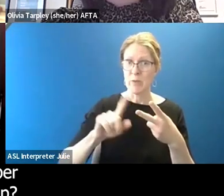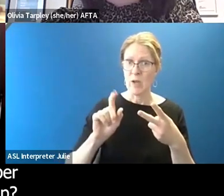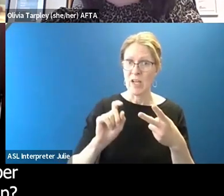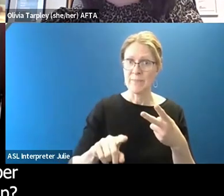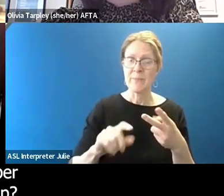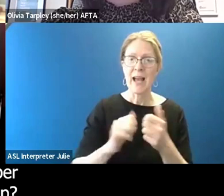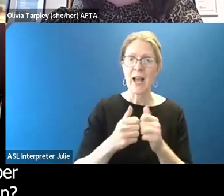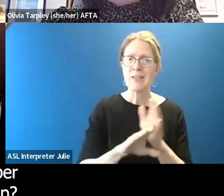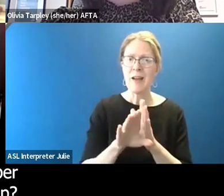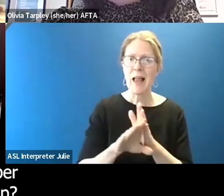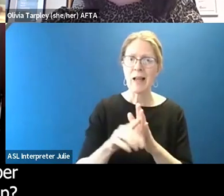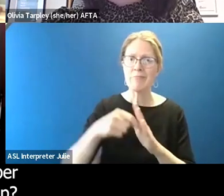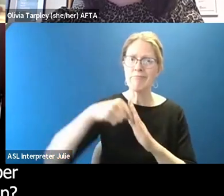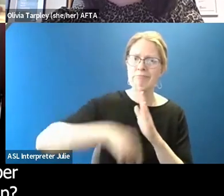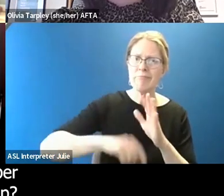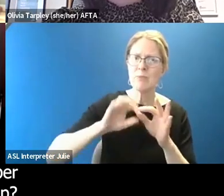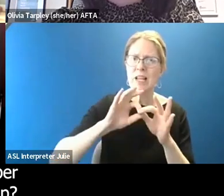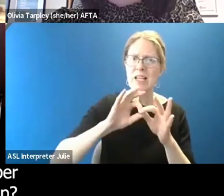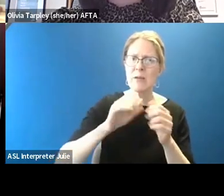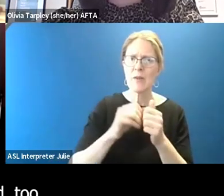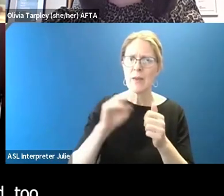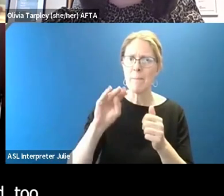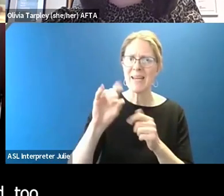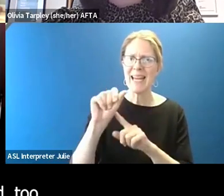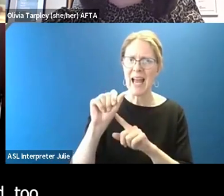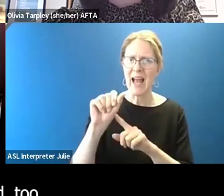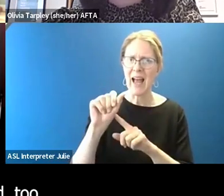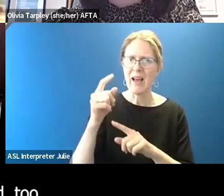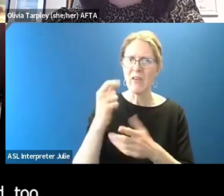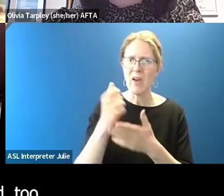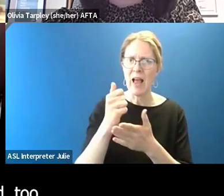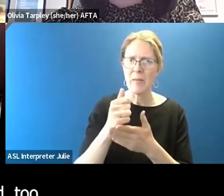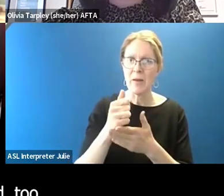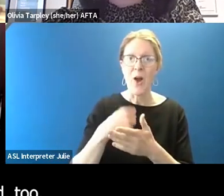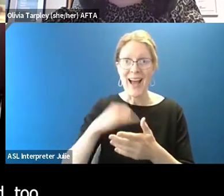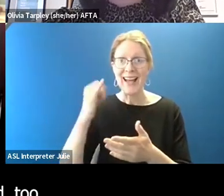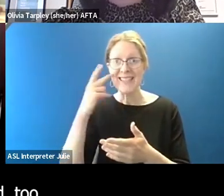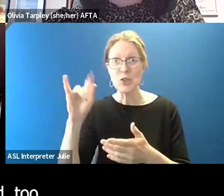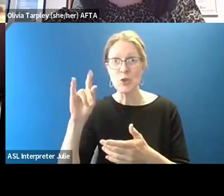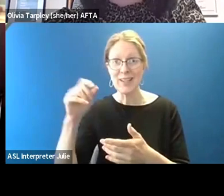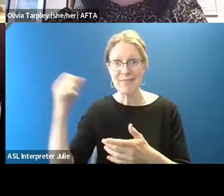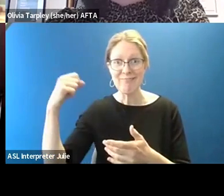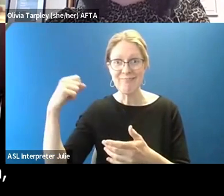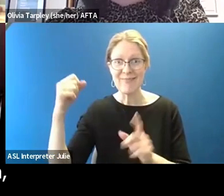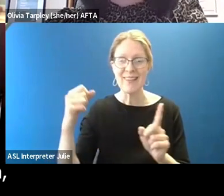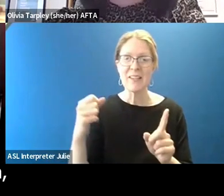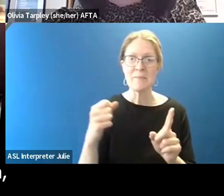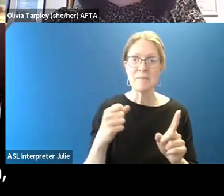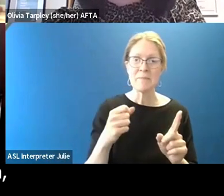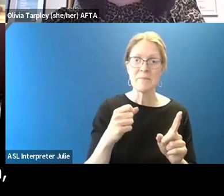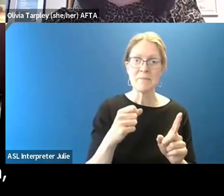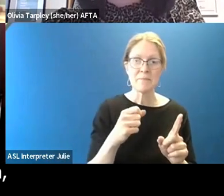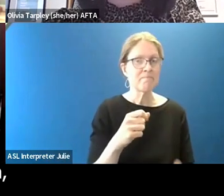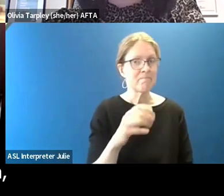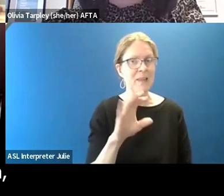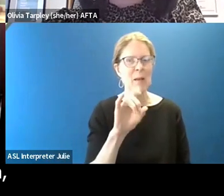develop a deeper relationship with the media to help? And I'll go to you, Julie, because I see you nodding your head, too. Yeah, I mean, I think,